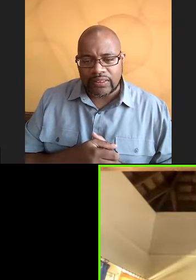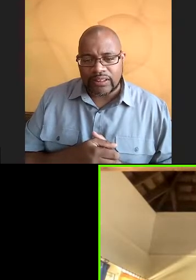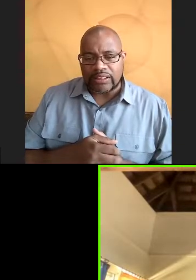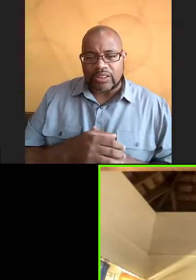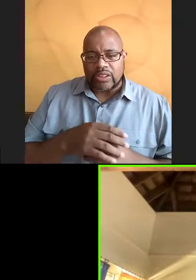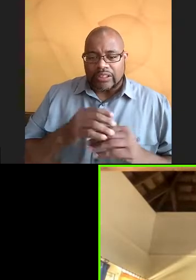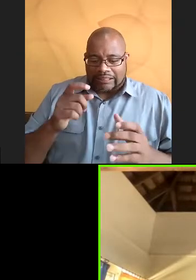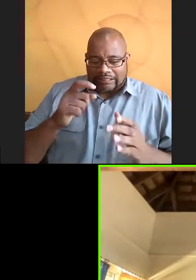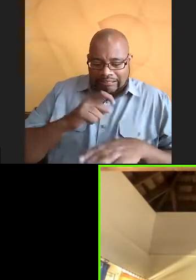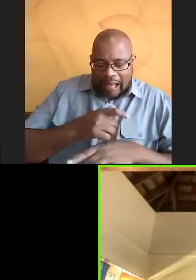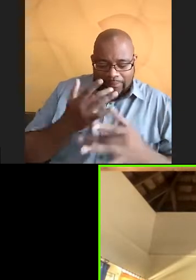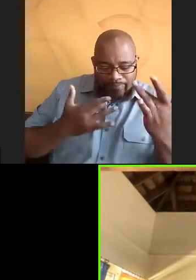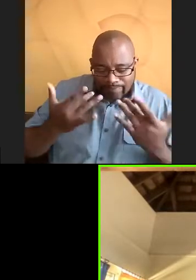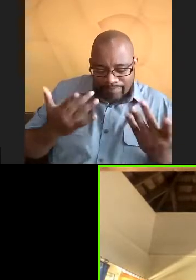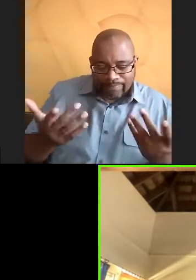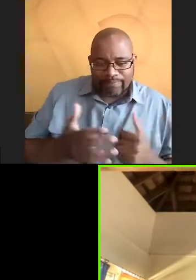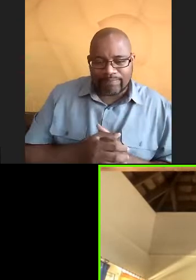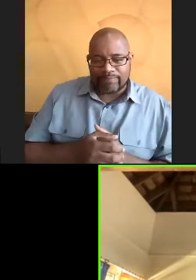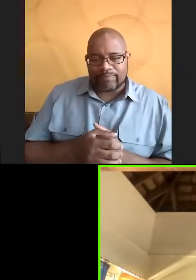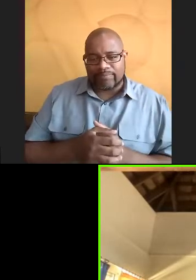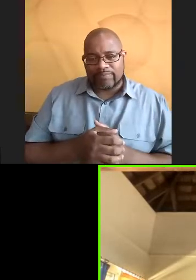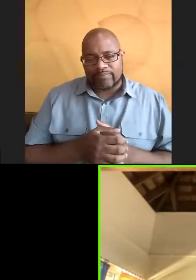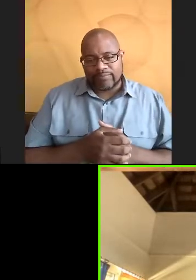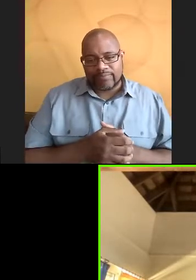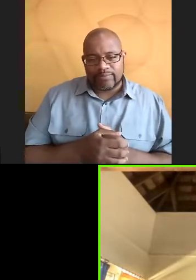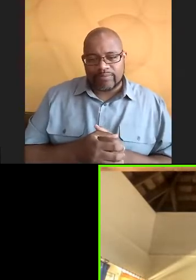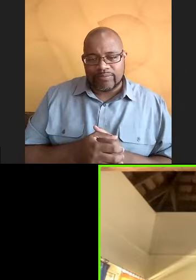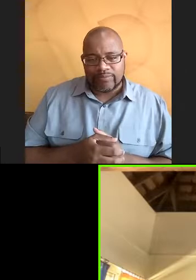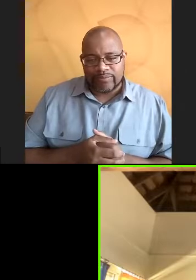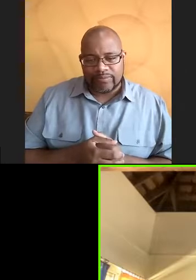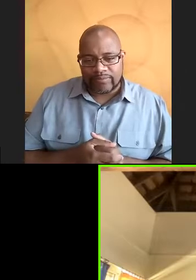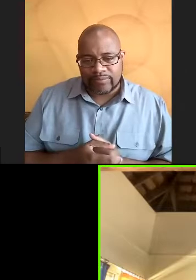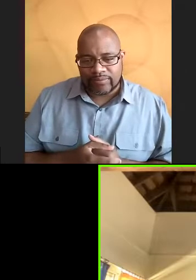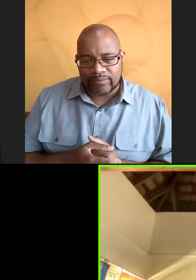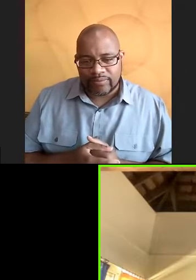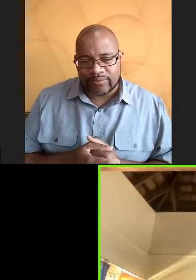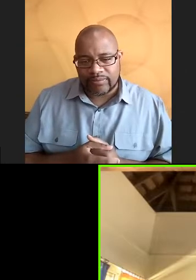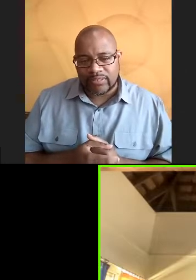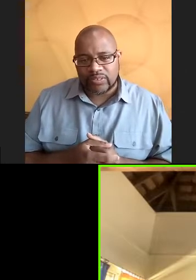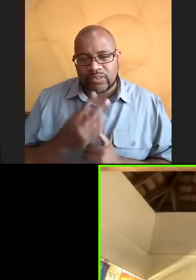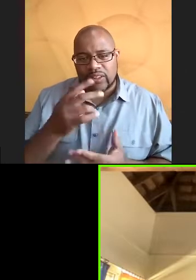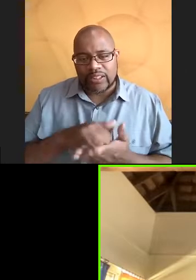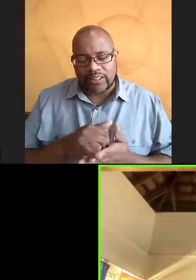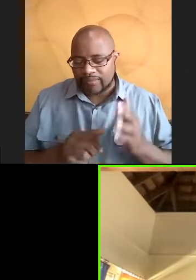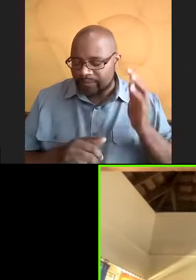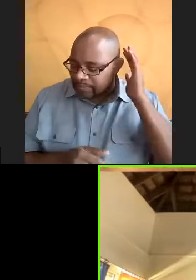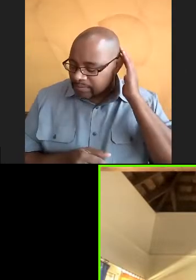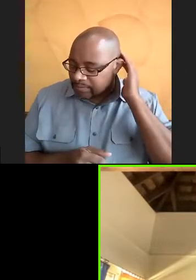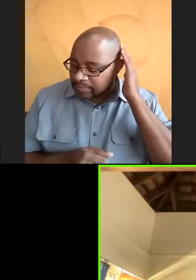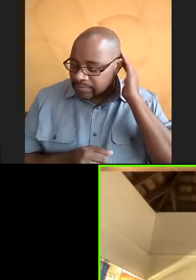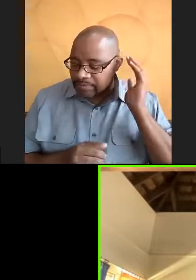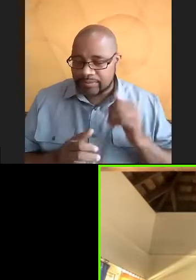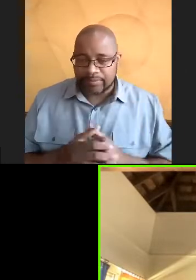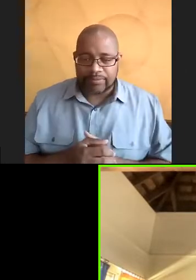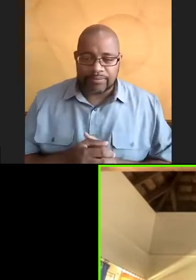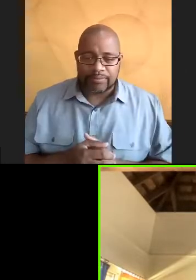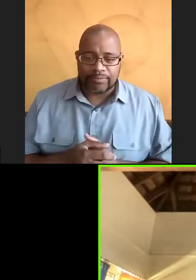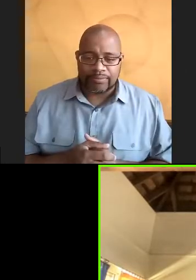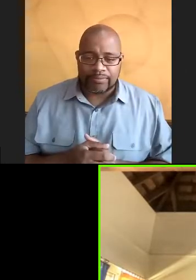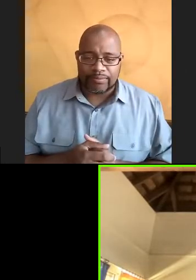this morning, we saw a spotted eagle red, like as soon as we got through the water.